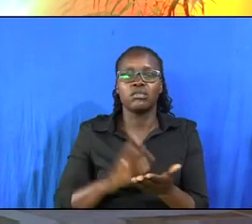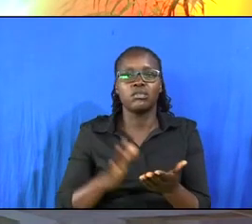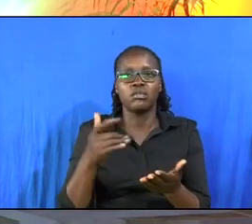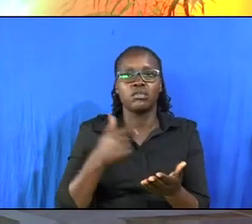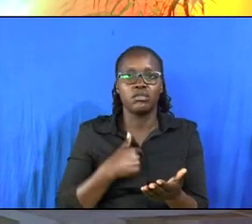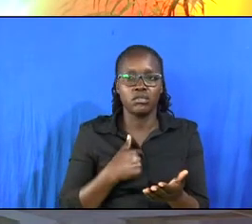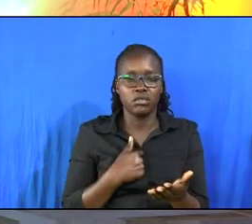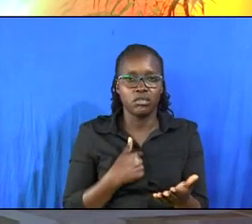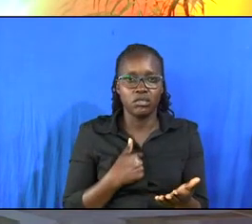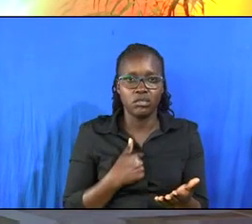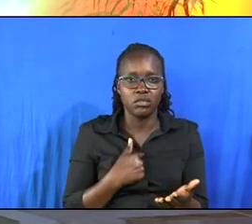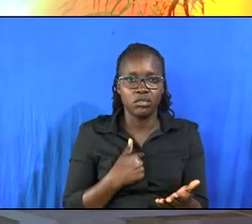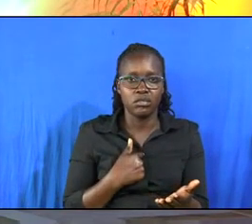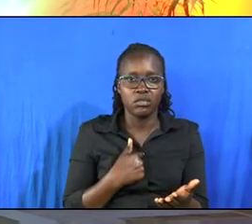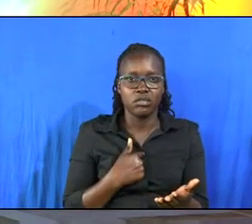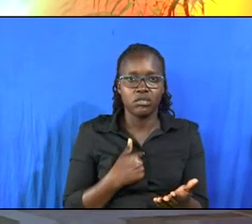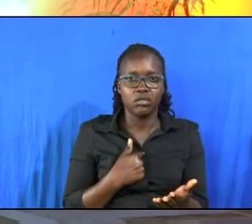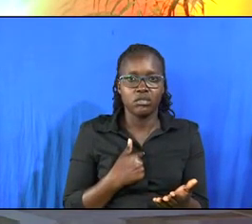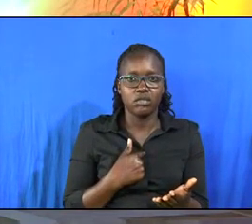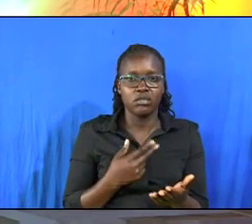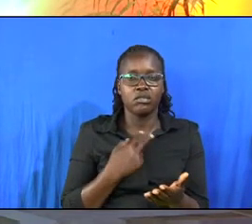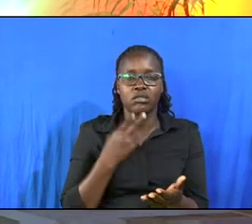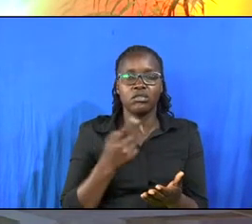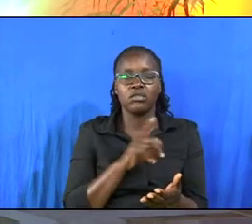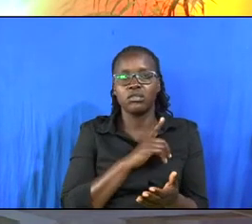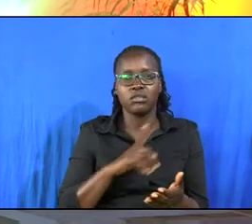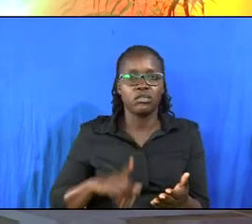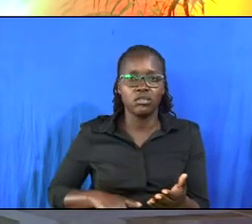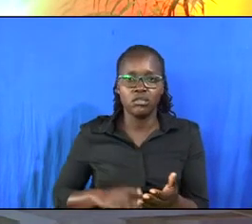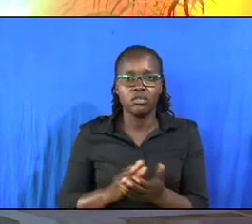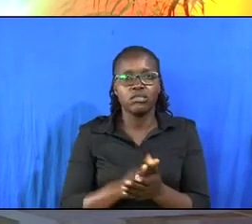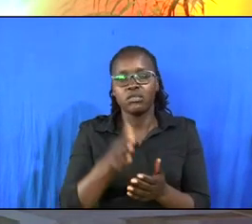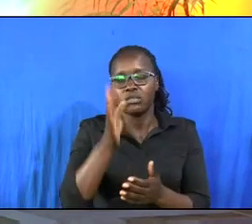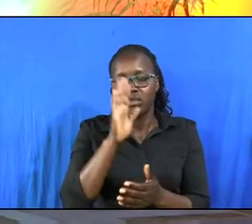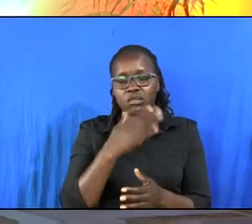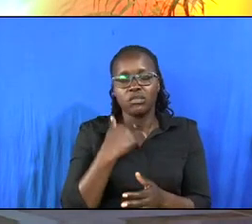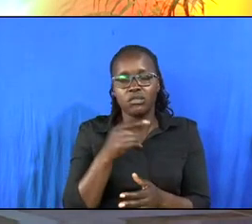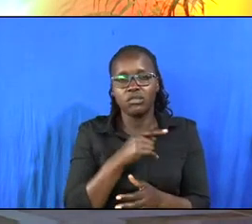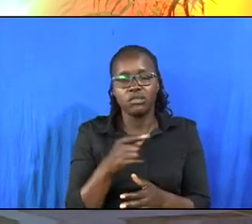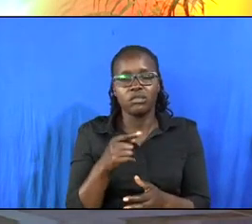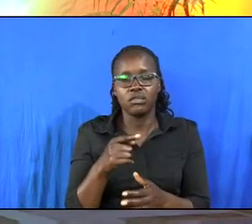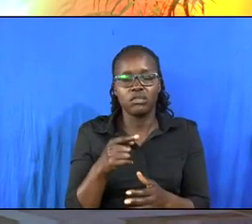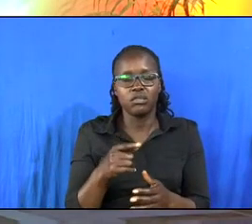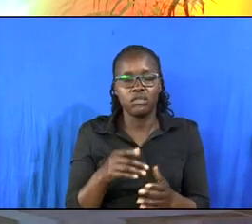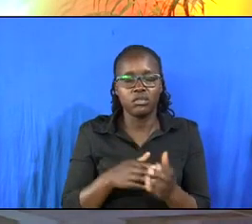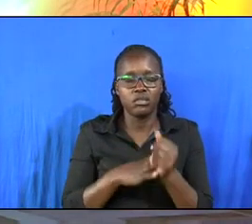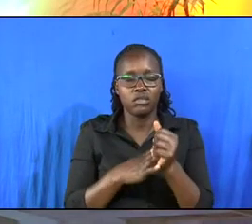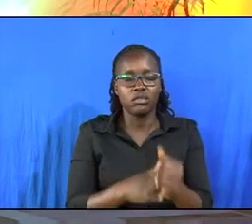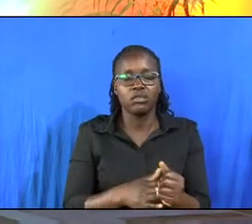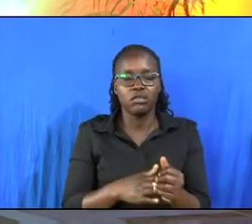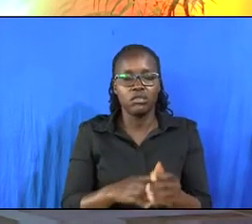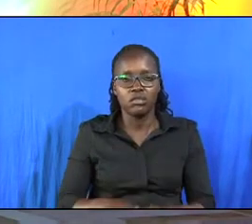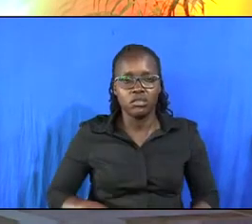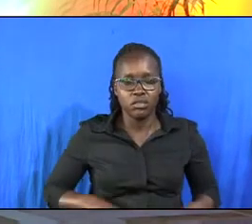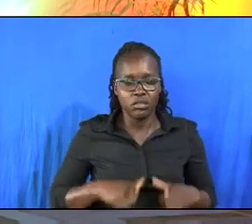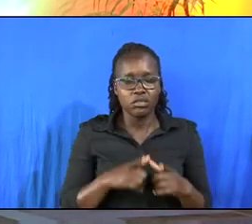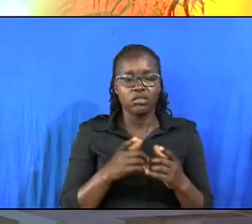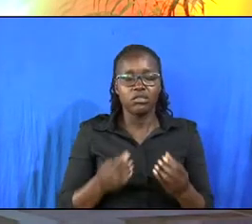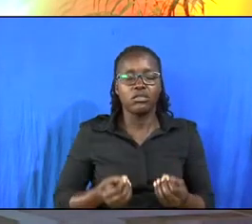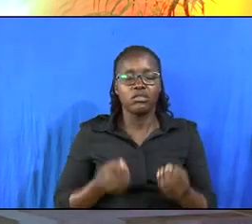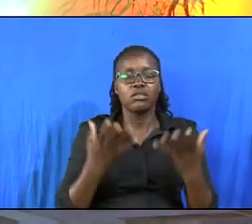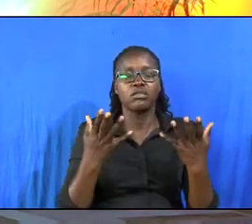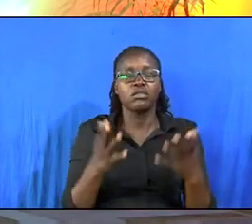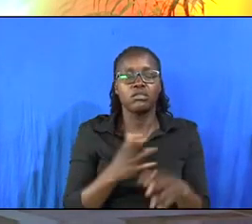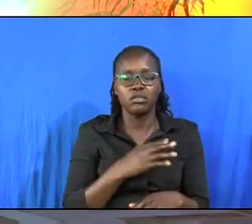will honor me. This is the voice of God. God wants you to lead a life of sacrifice